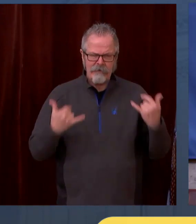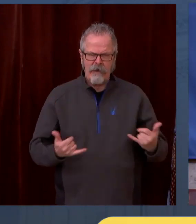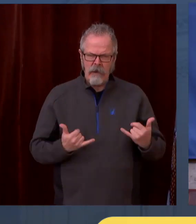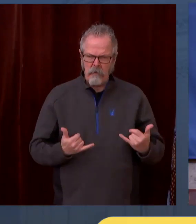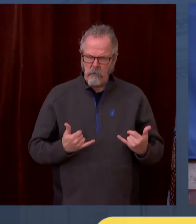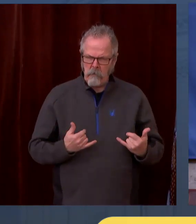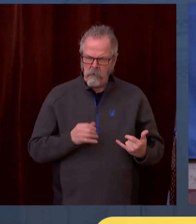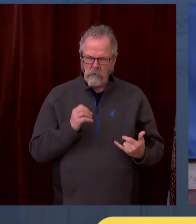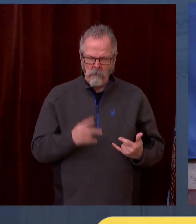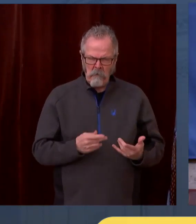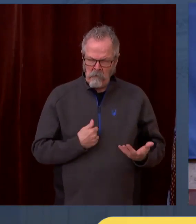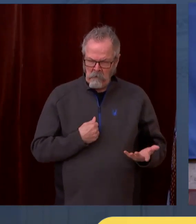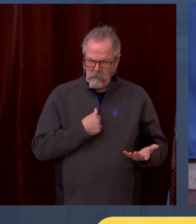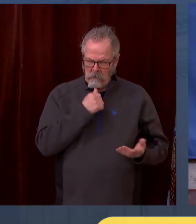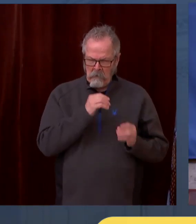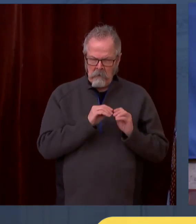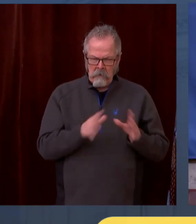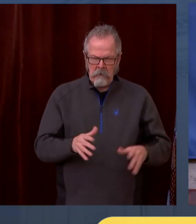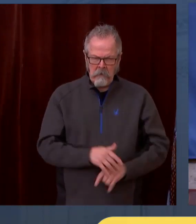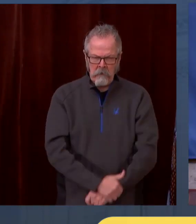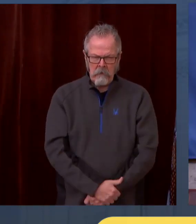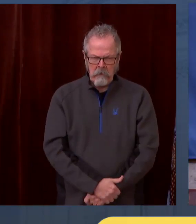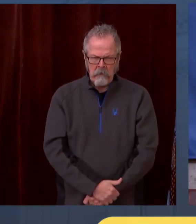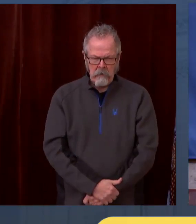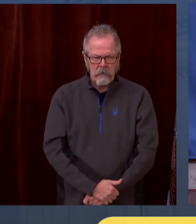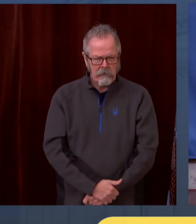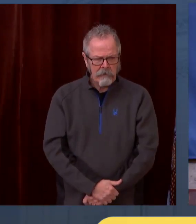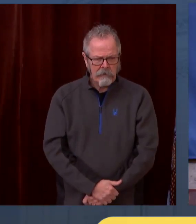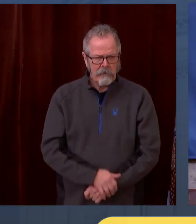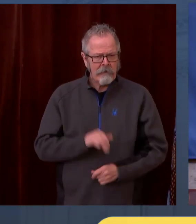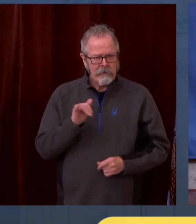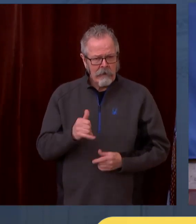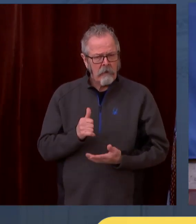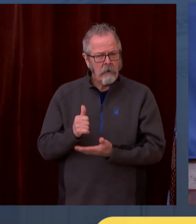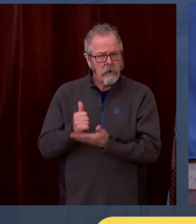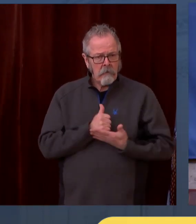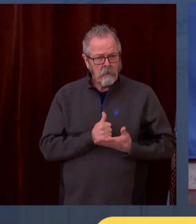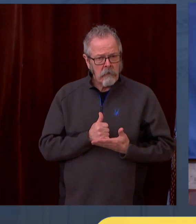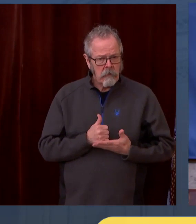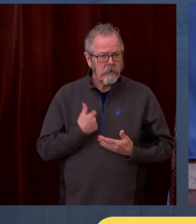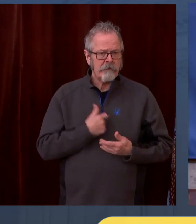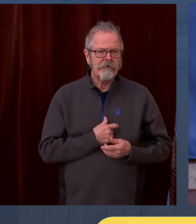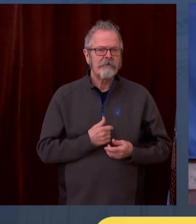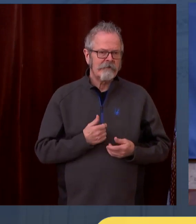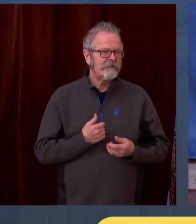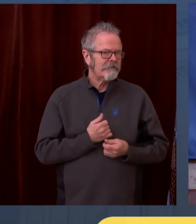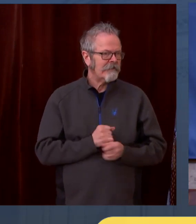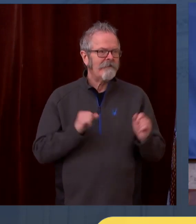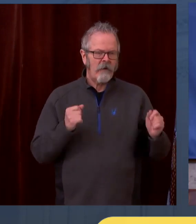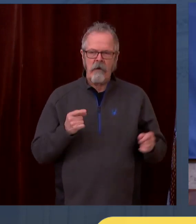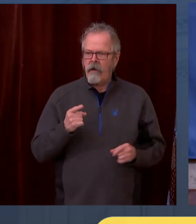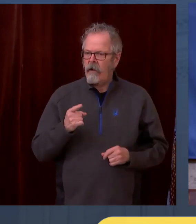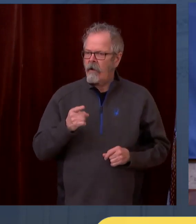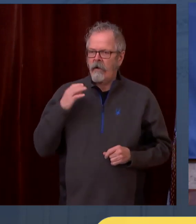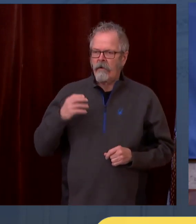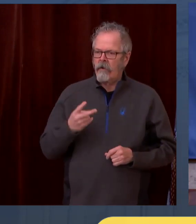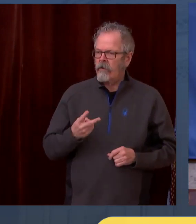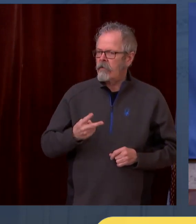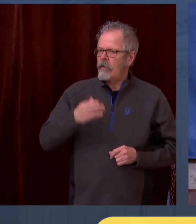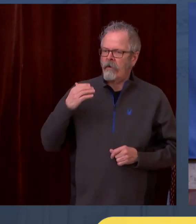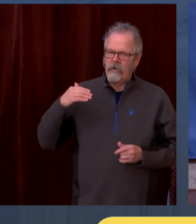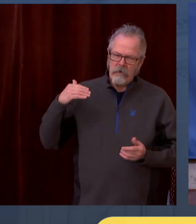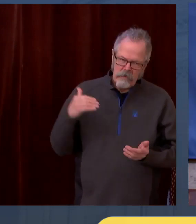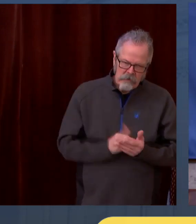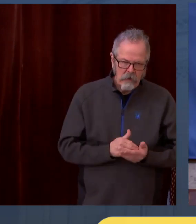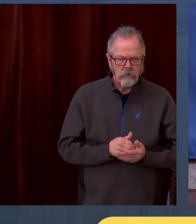result, we've saved hundreds of thousands of lives and we will continue to do that even with the vaccine arrival. So I don't believe that that's necessary. We'll make a